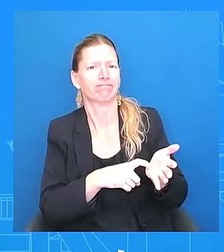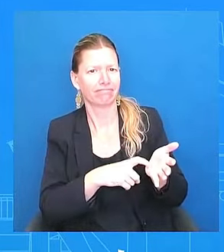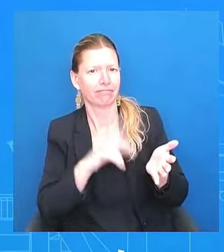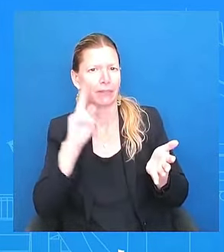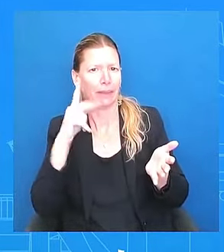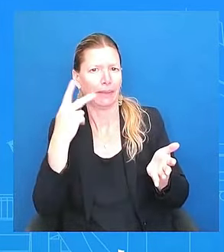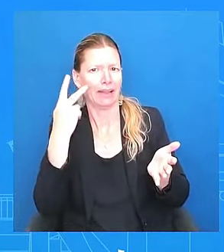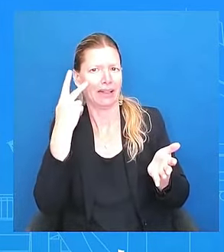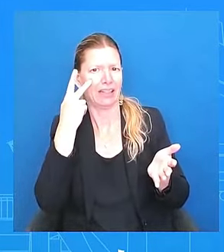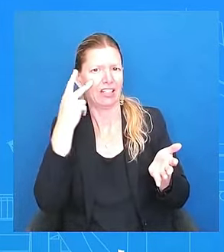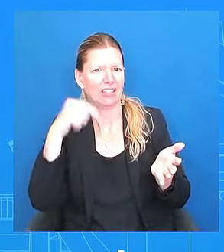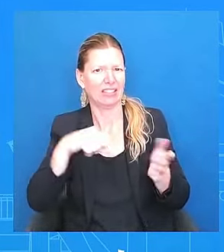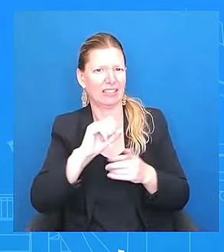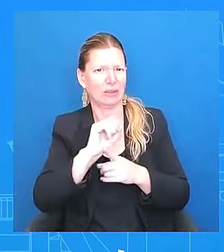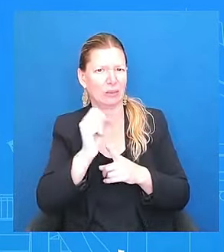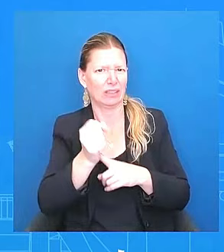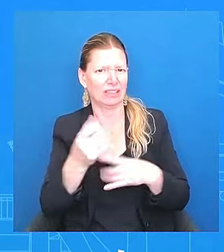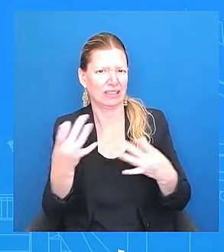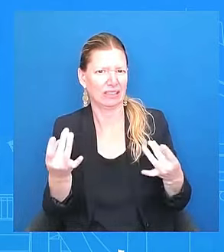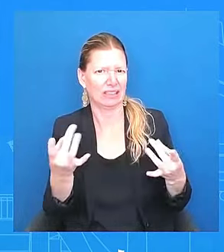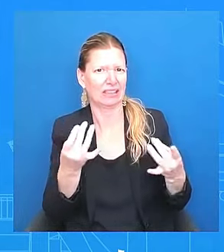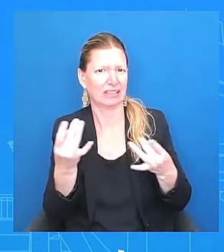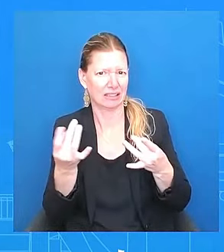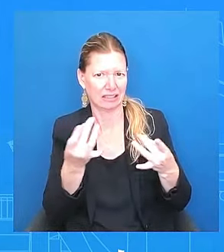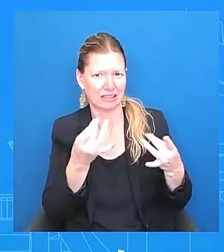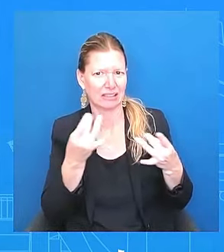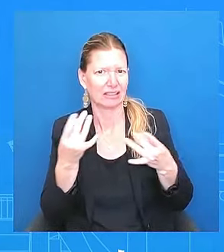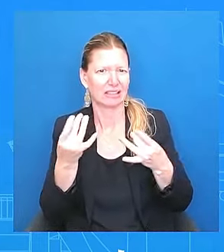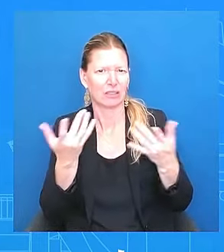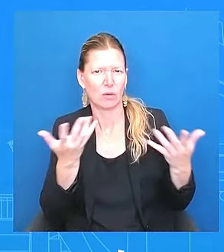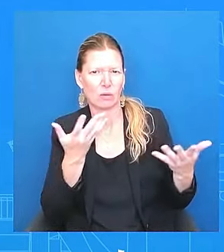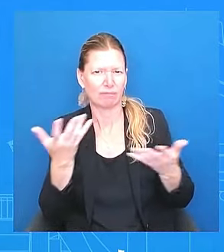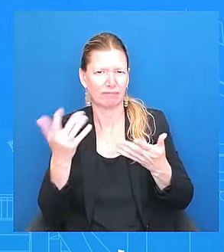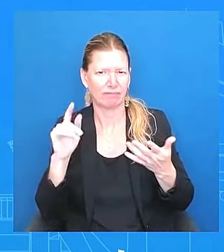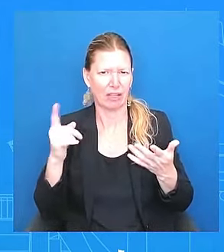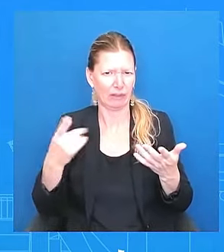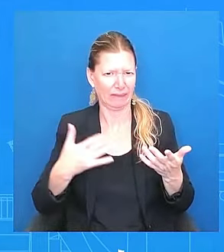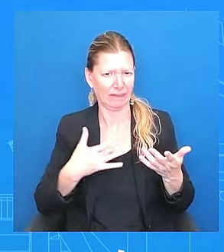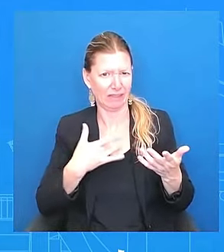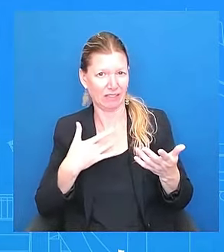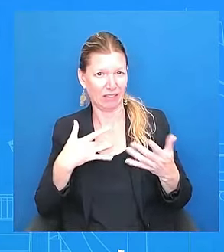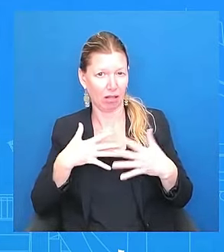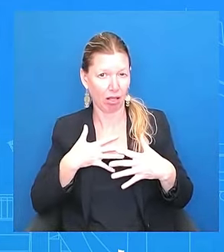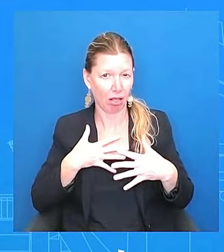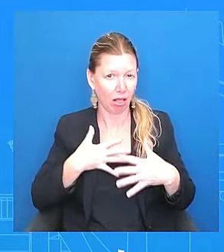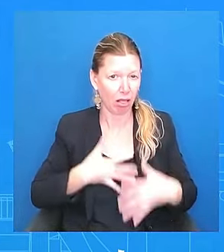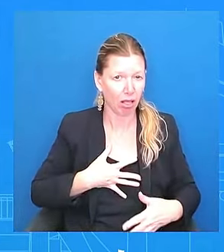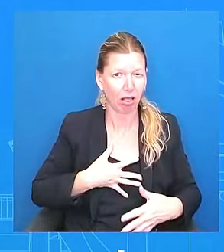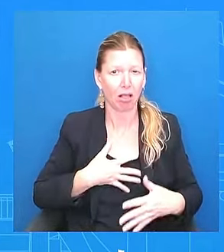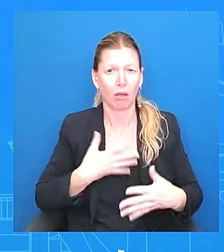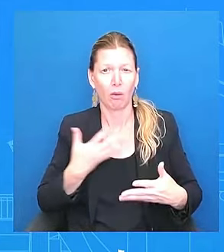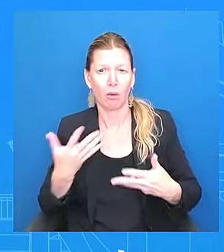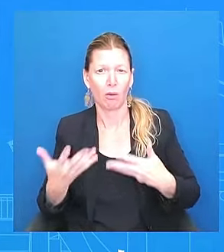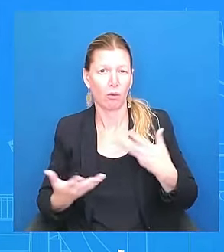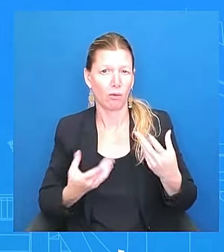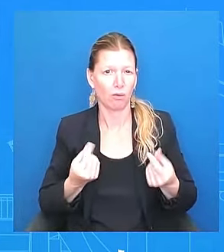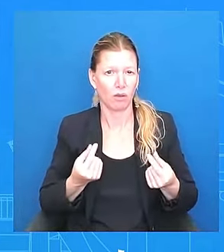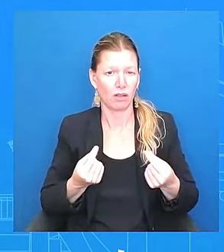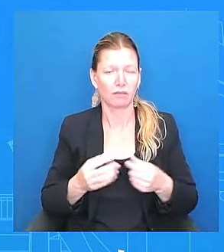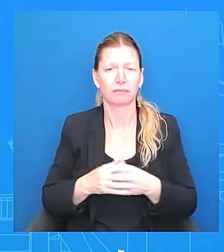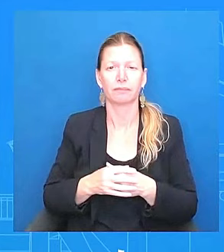as of late? Has he been down? he frustrated? I just saw, I just, I mentioned, I think multiple times at this point that I got to see him,